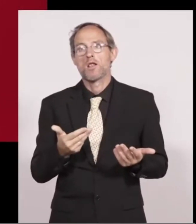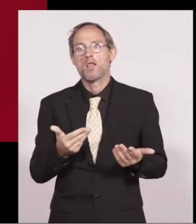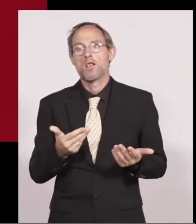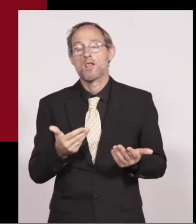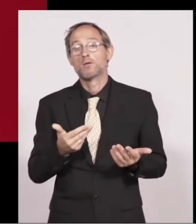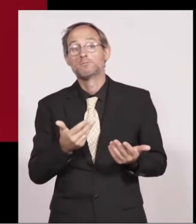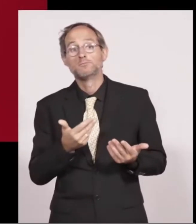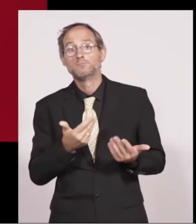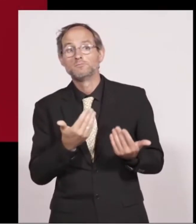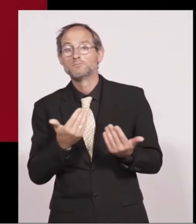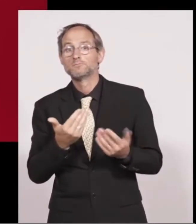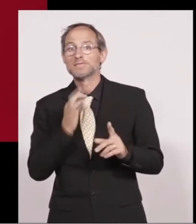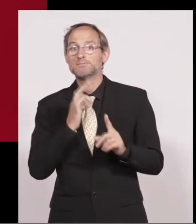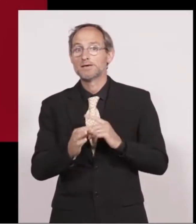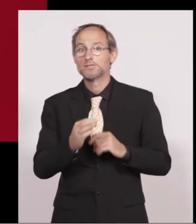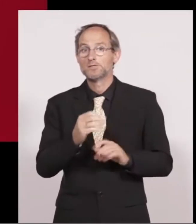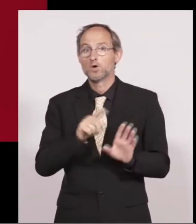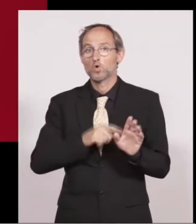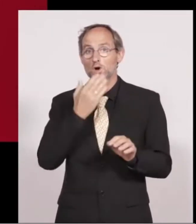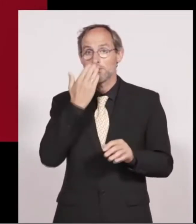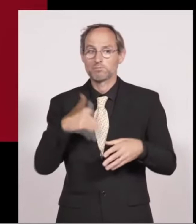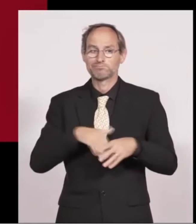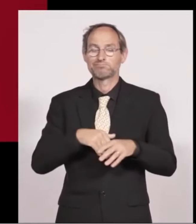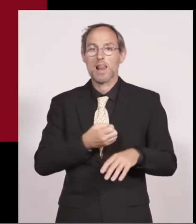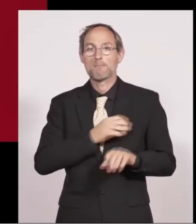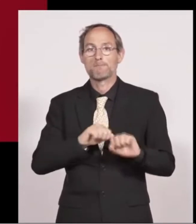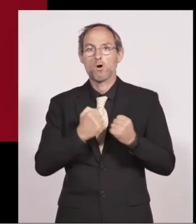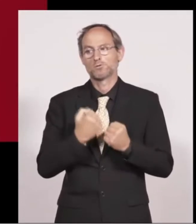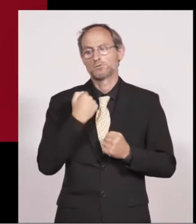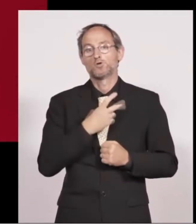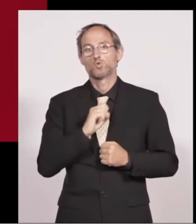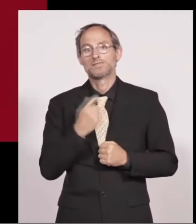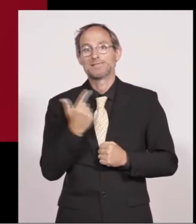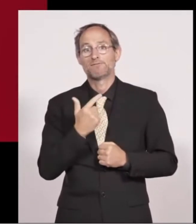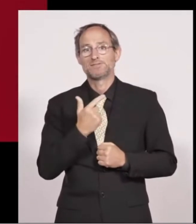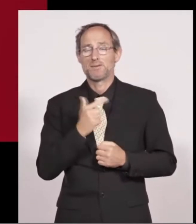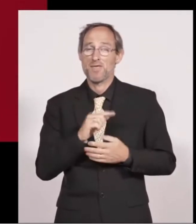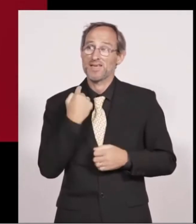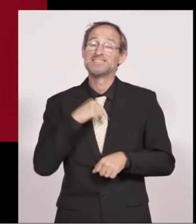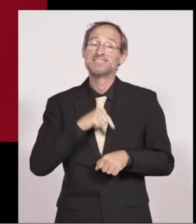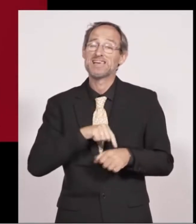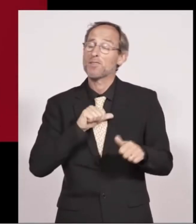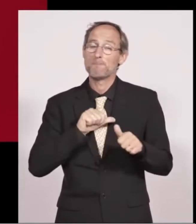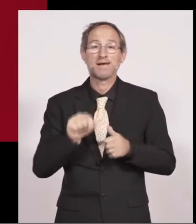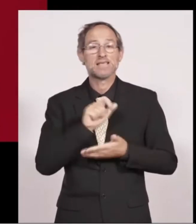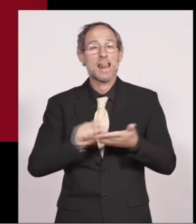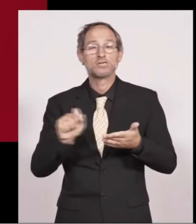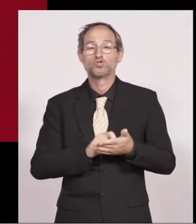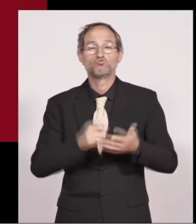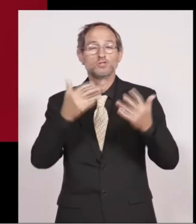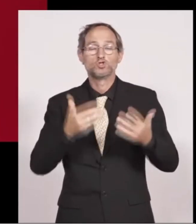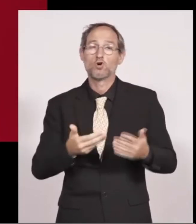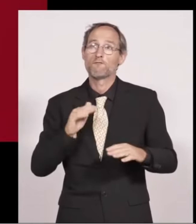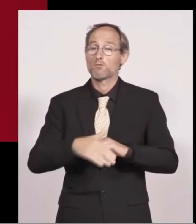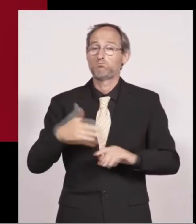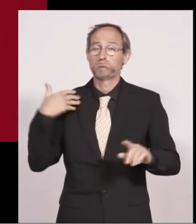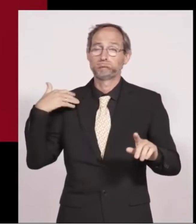into our party in 2017 and we achieved our best election results in a generation